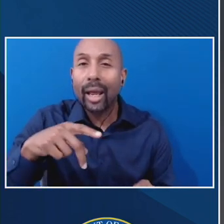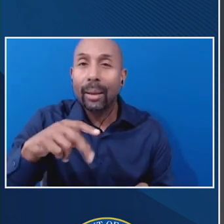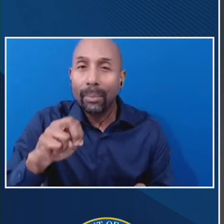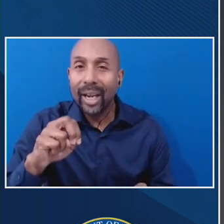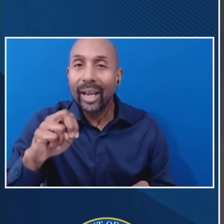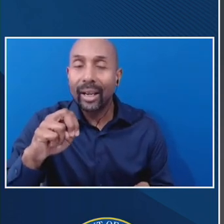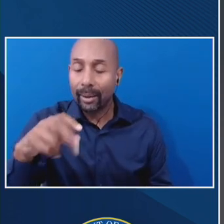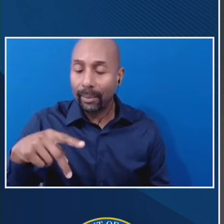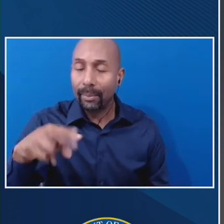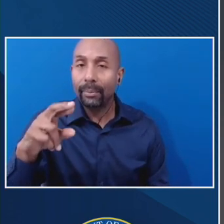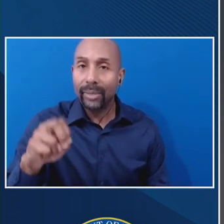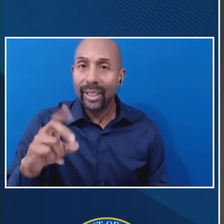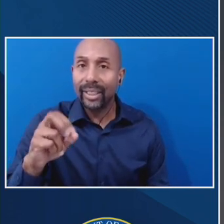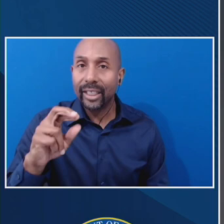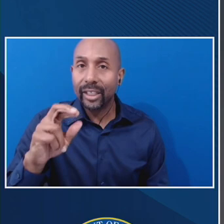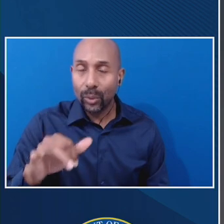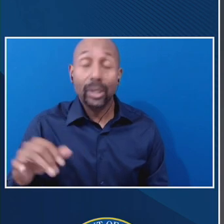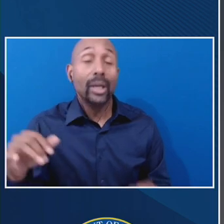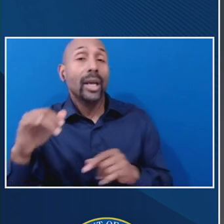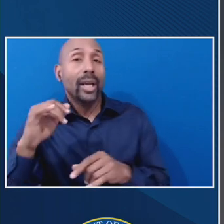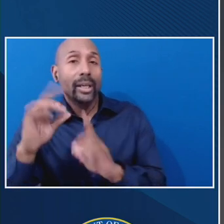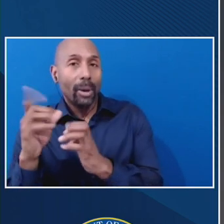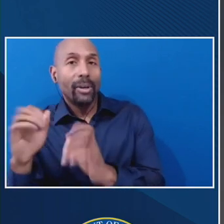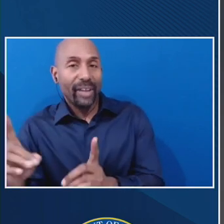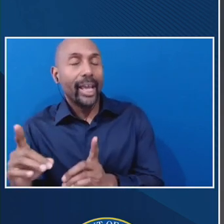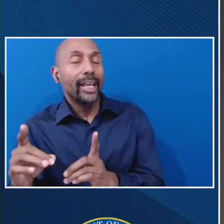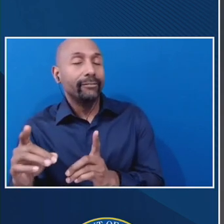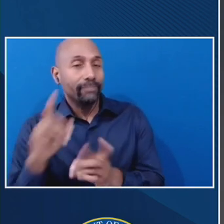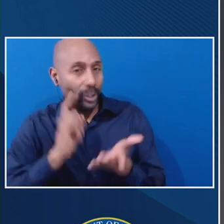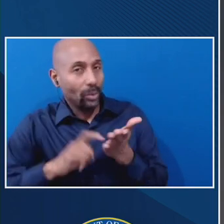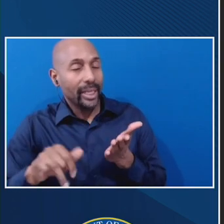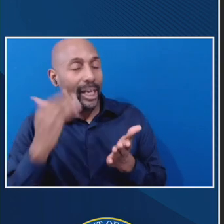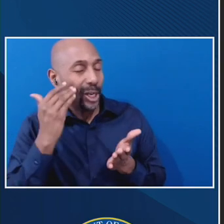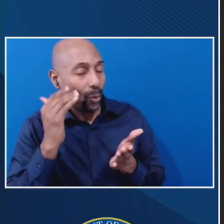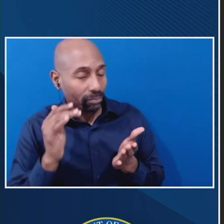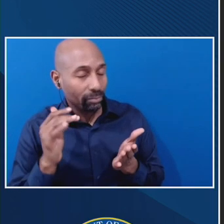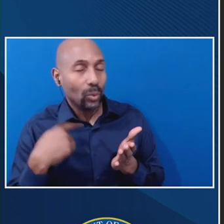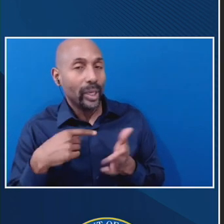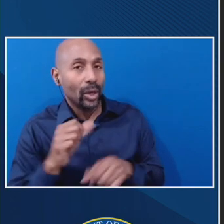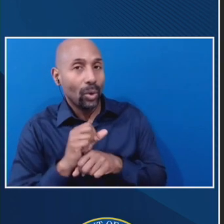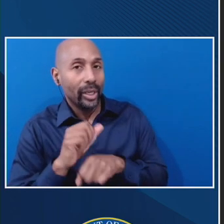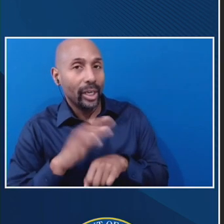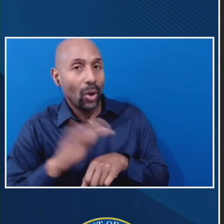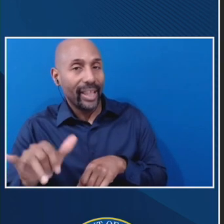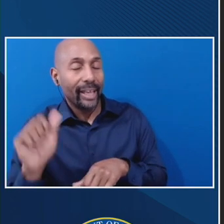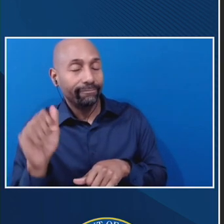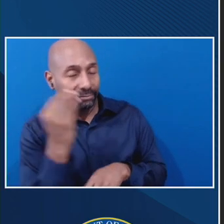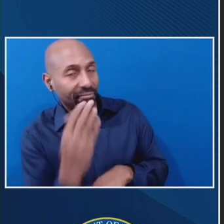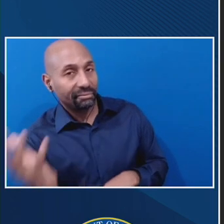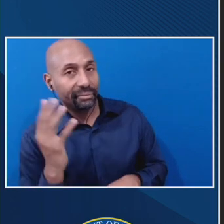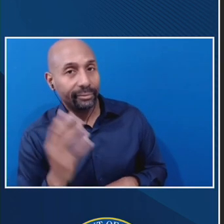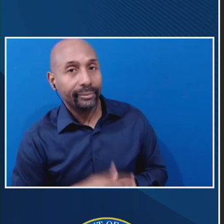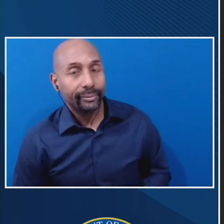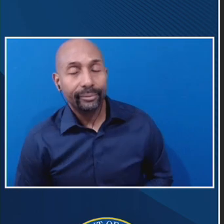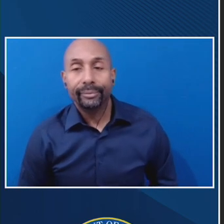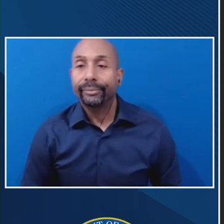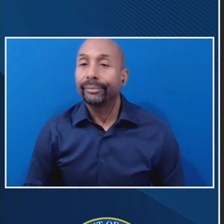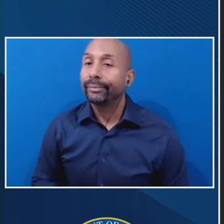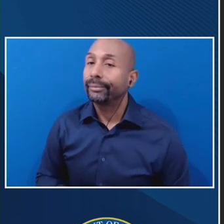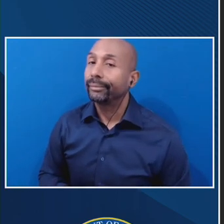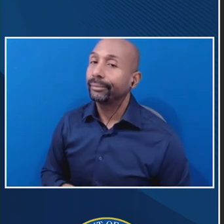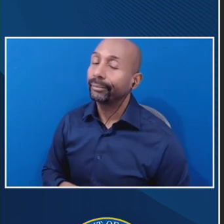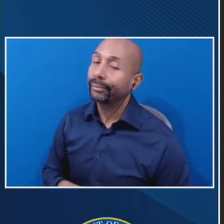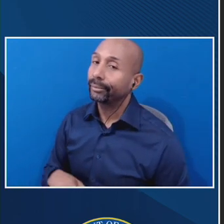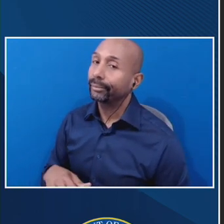sure you know where we are, where we are working on, and in our compliance work. All right. Thank you. Diane? We